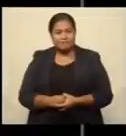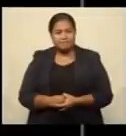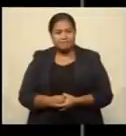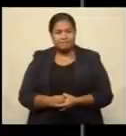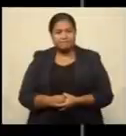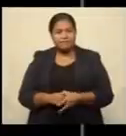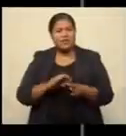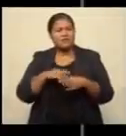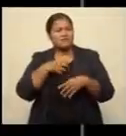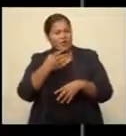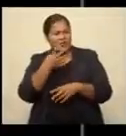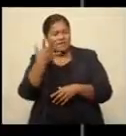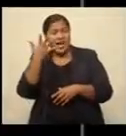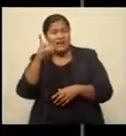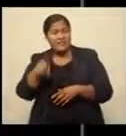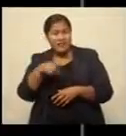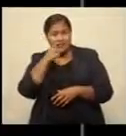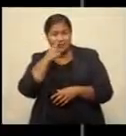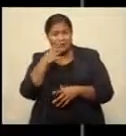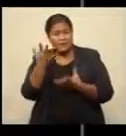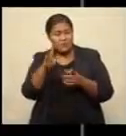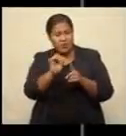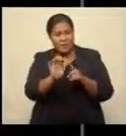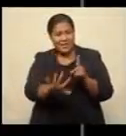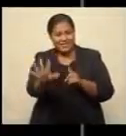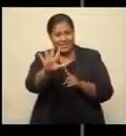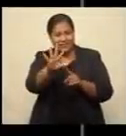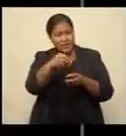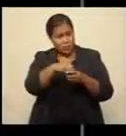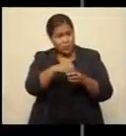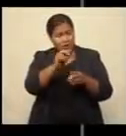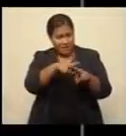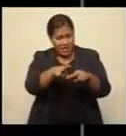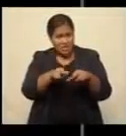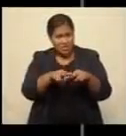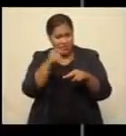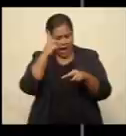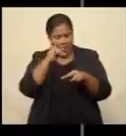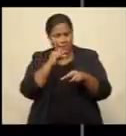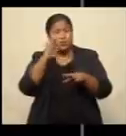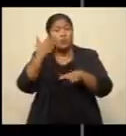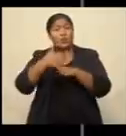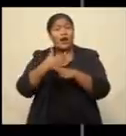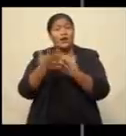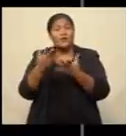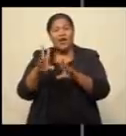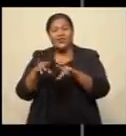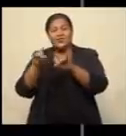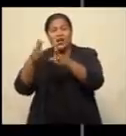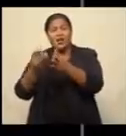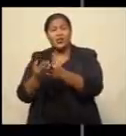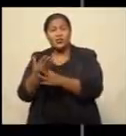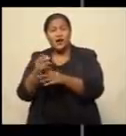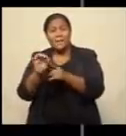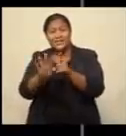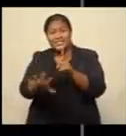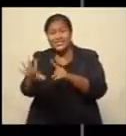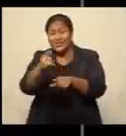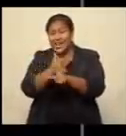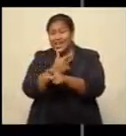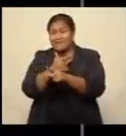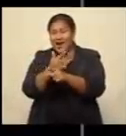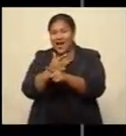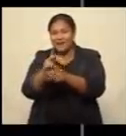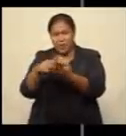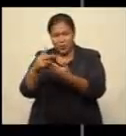Over 5,000 people from the Pacific, including Fiji, have been able to work in Australia through the Pacific Labor Scheme. The